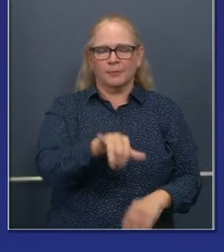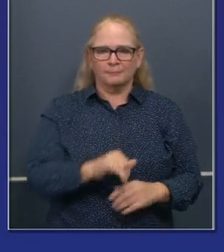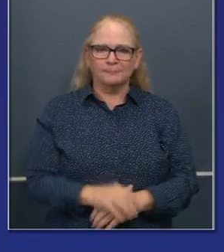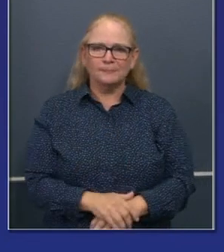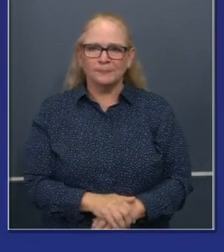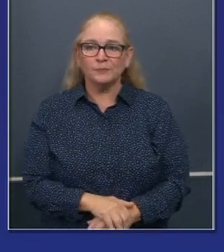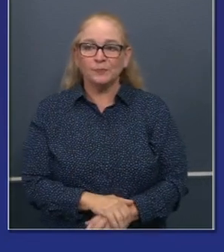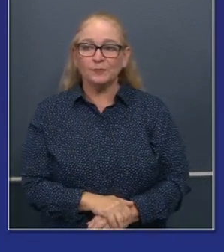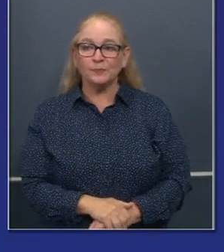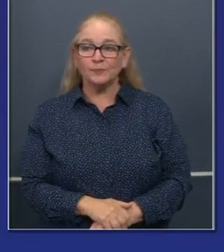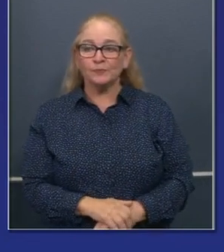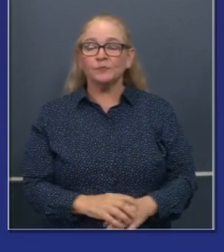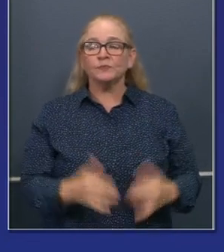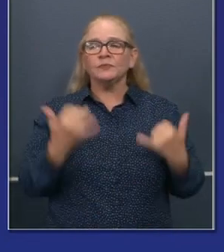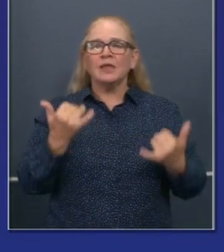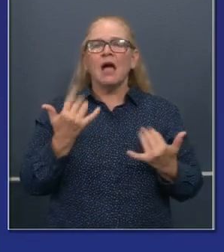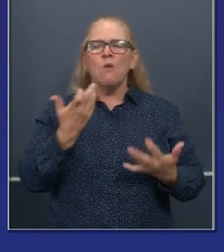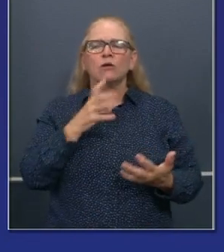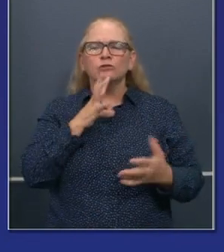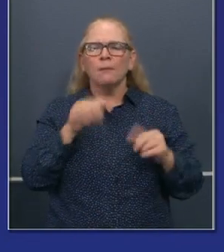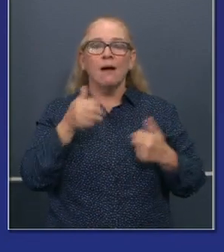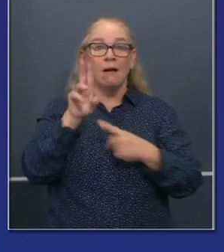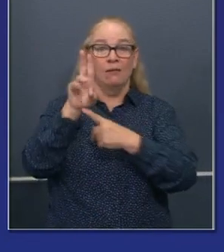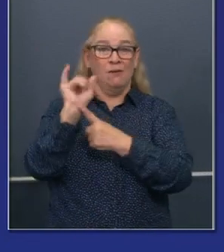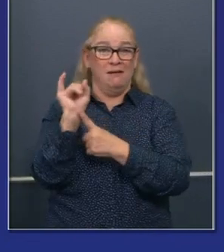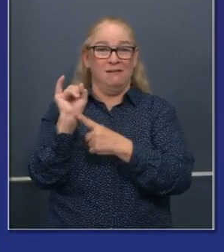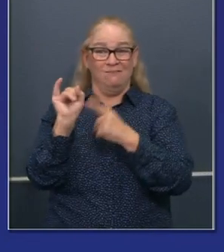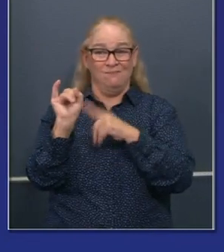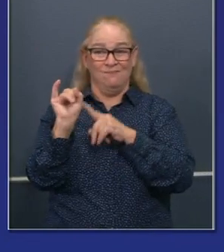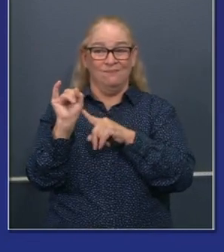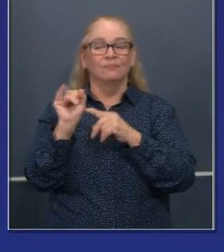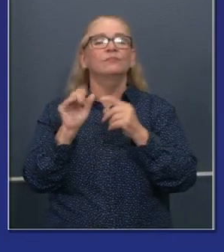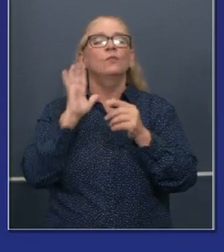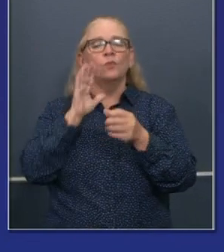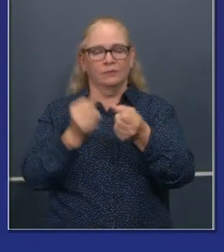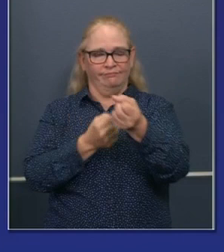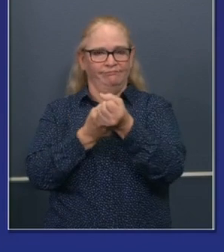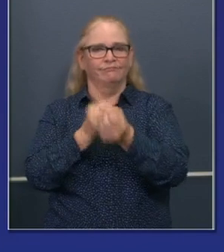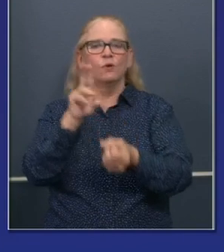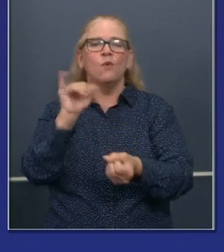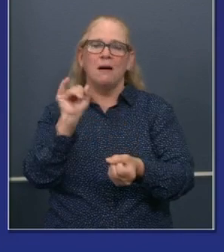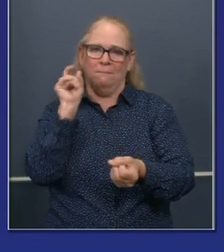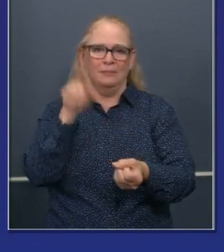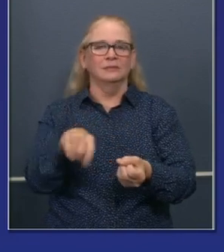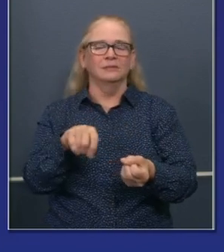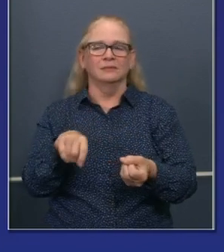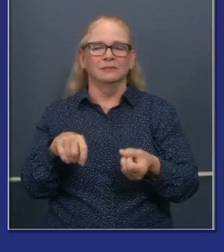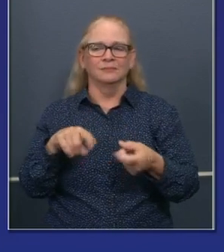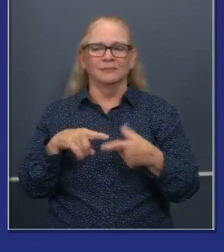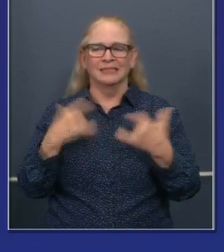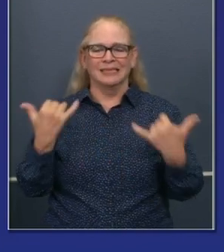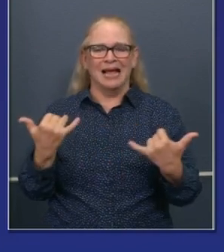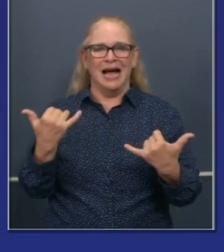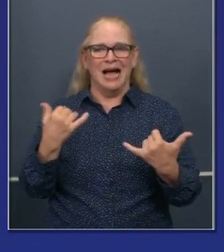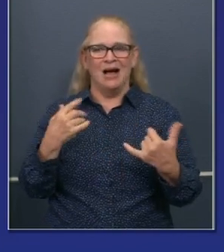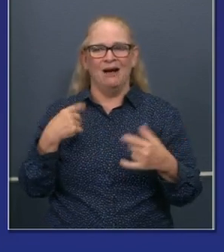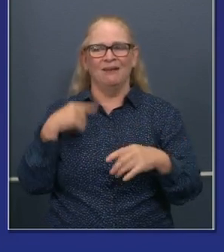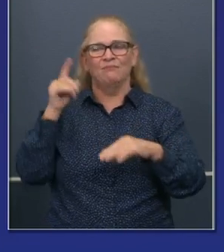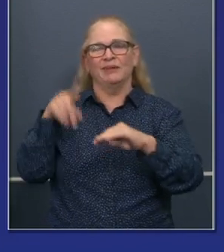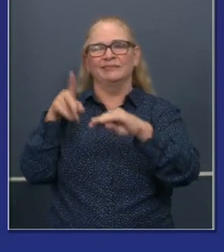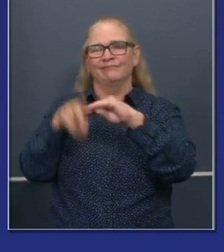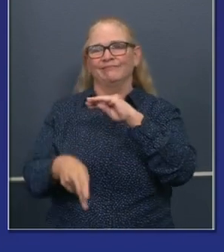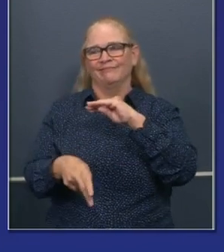unemployment insurance. I think we need to move towards an employment insurance program in this country.